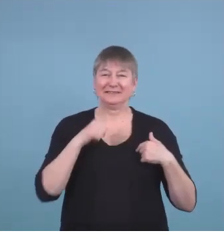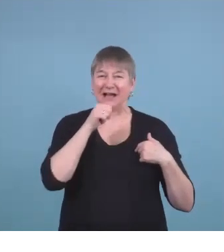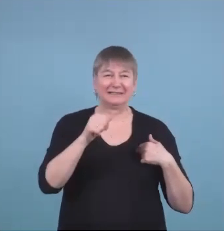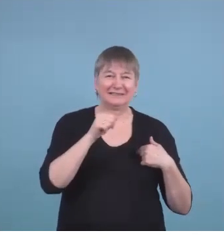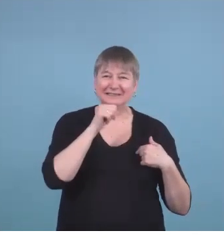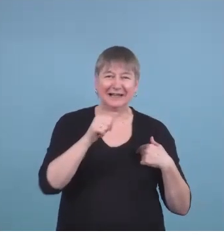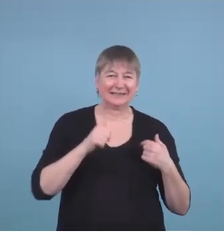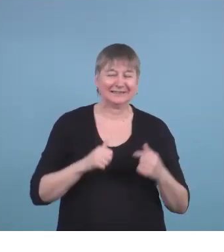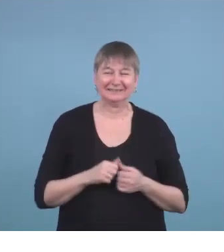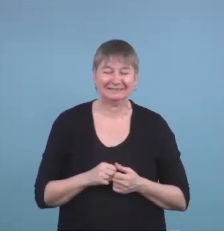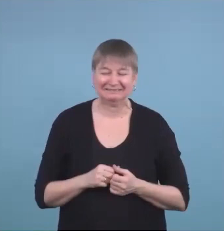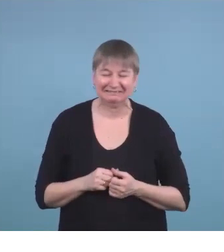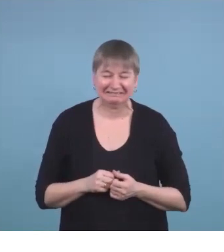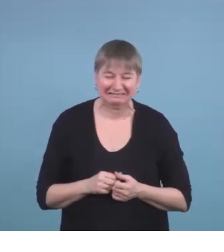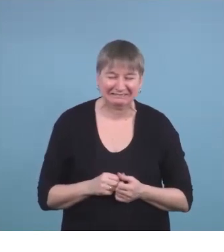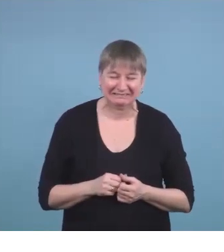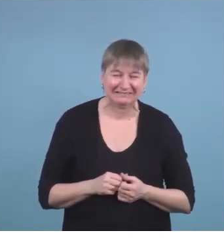would never be but